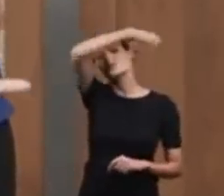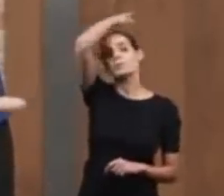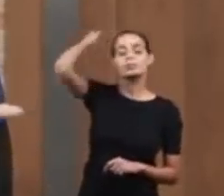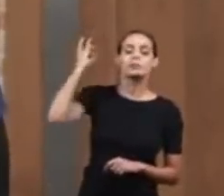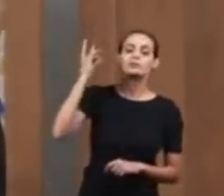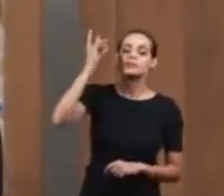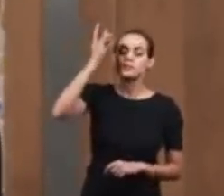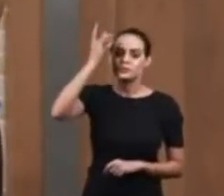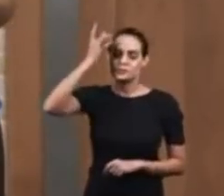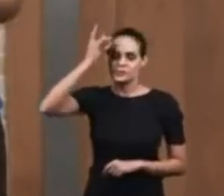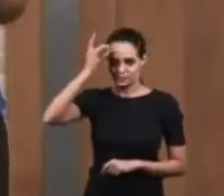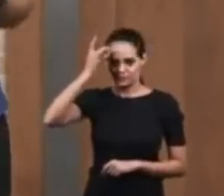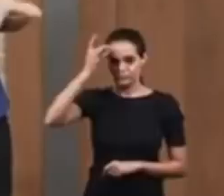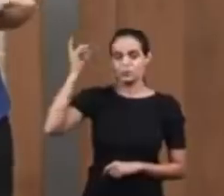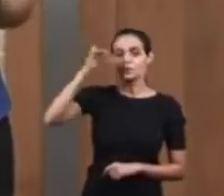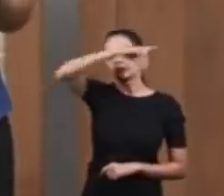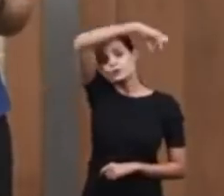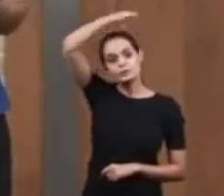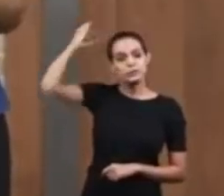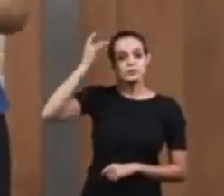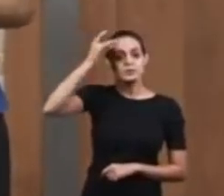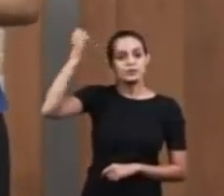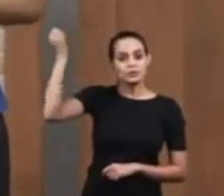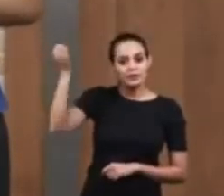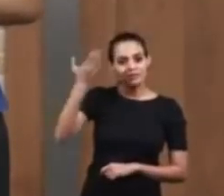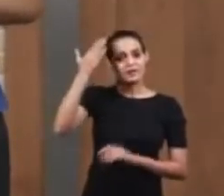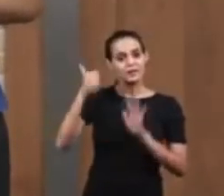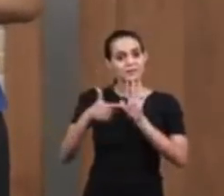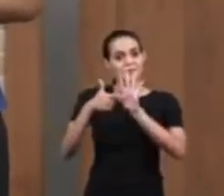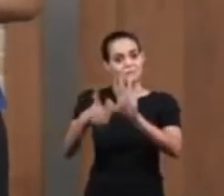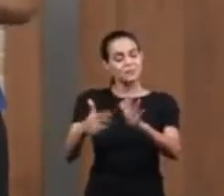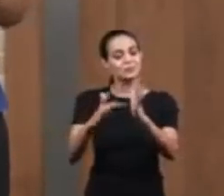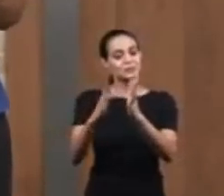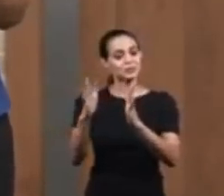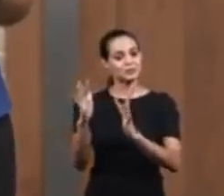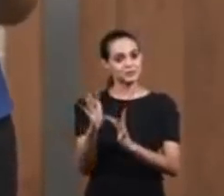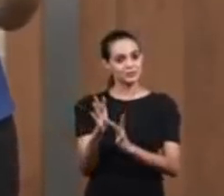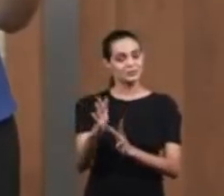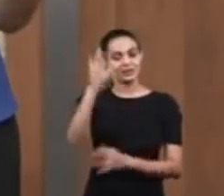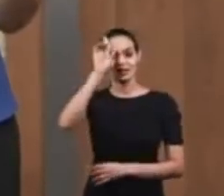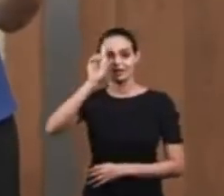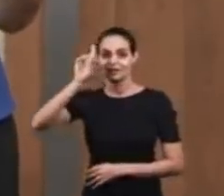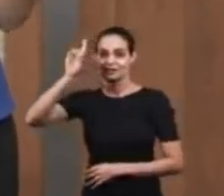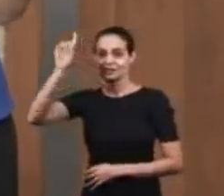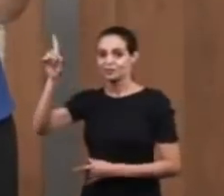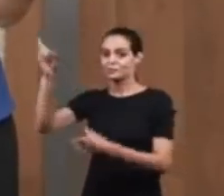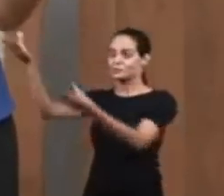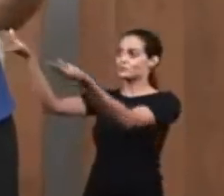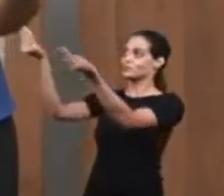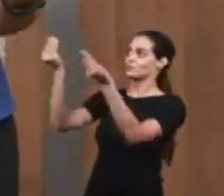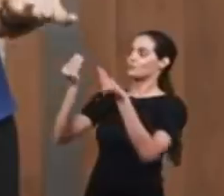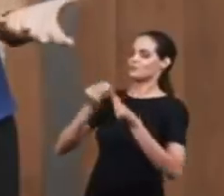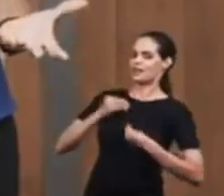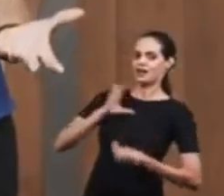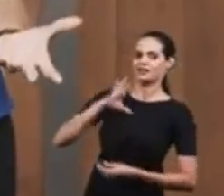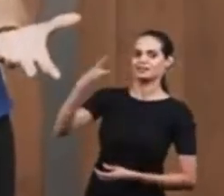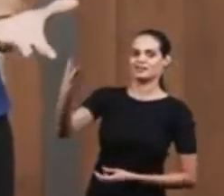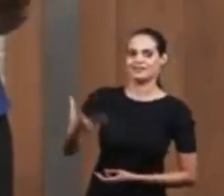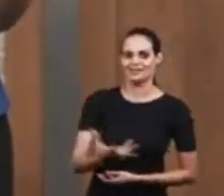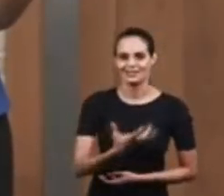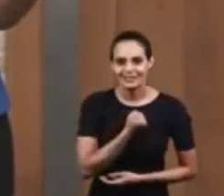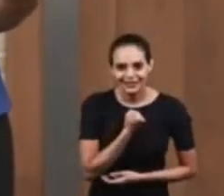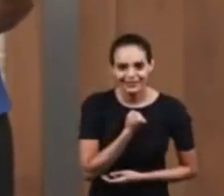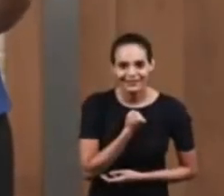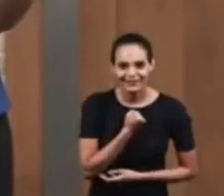the Holy Spirit that reveals Jesus to us Jesus gives us the cup of salvation Hallelujah Glory to